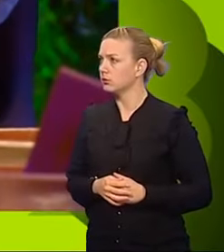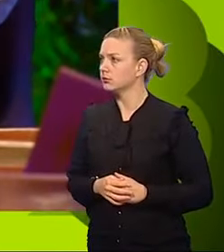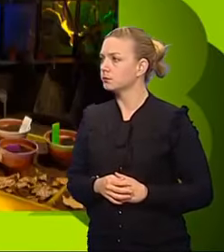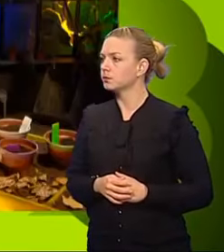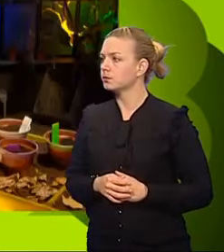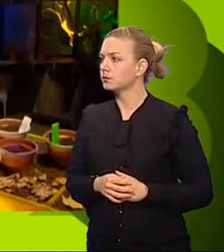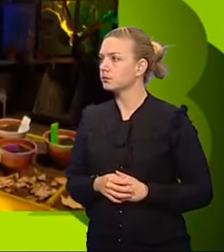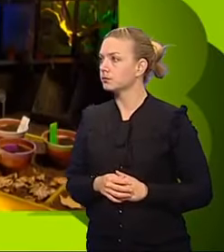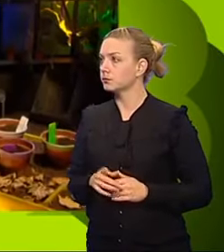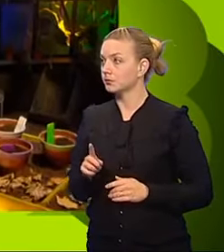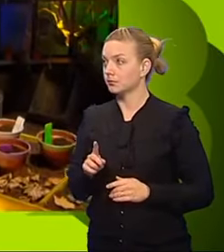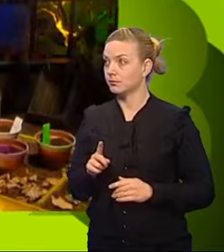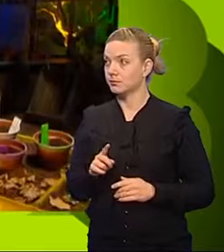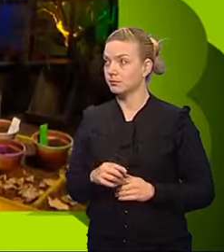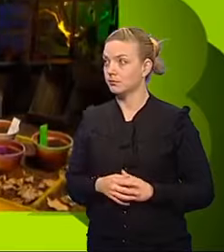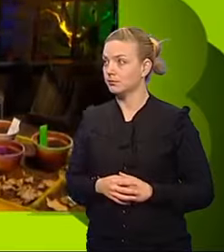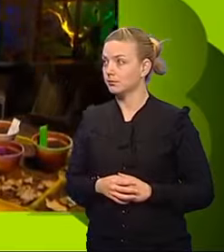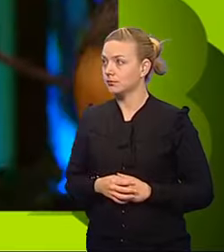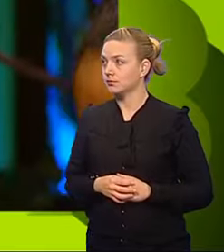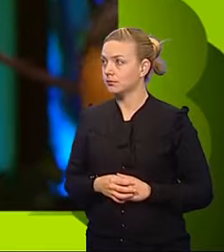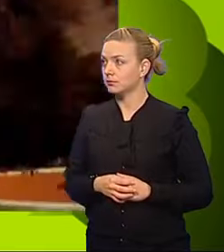Here comes. Okay, let's do it.